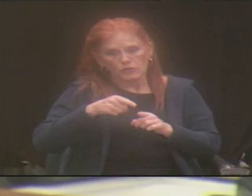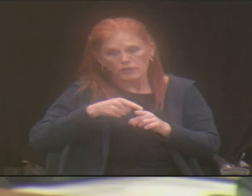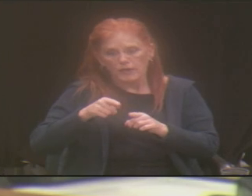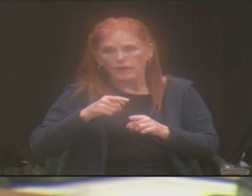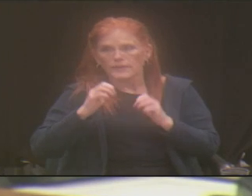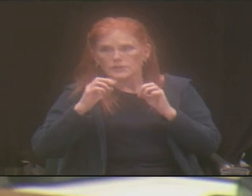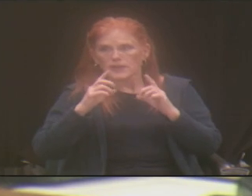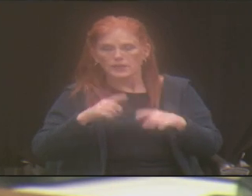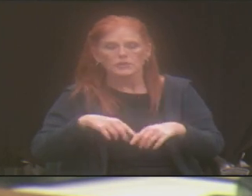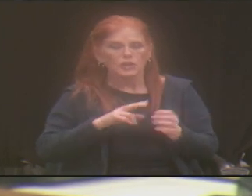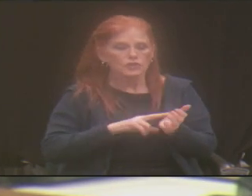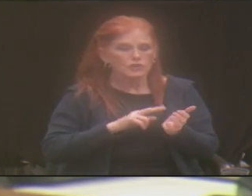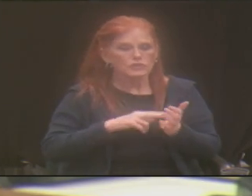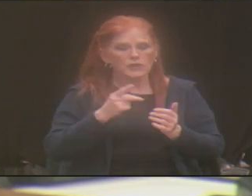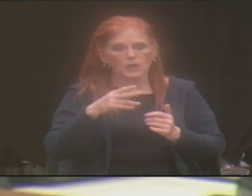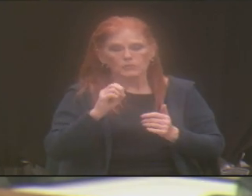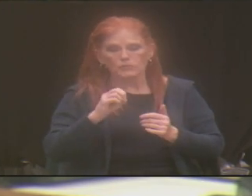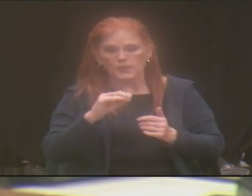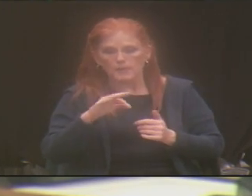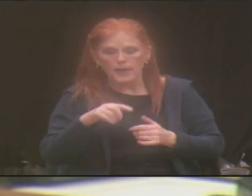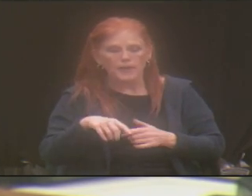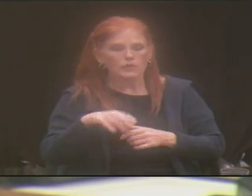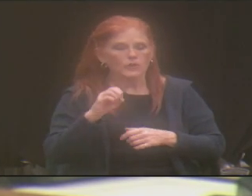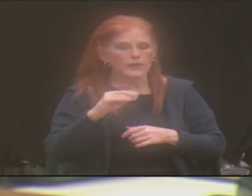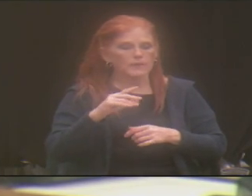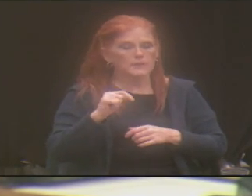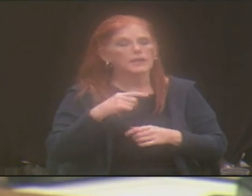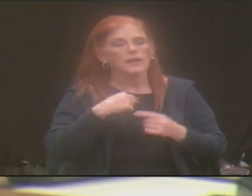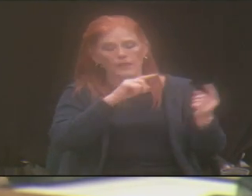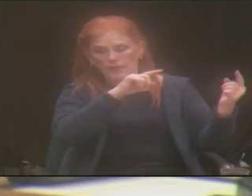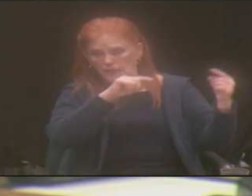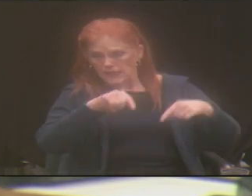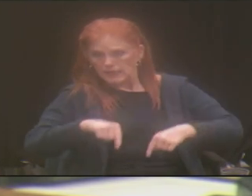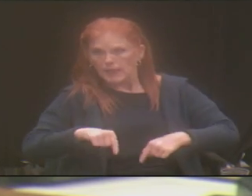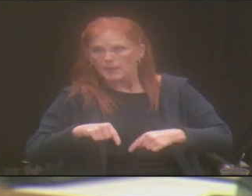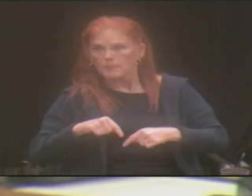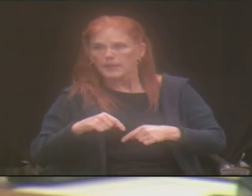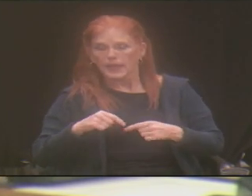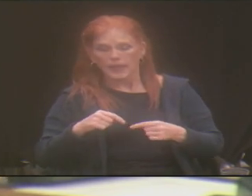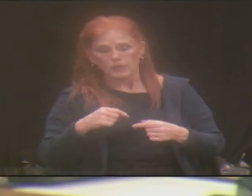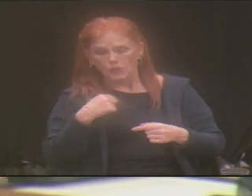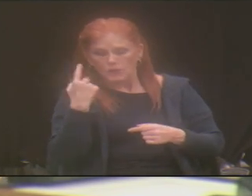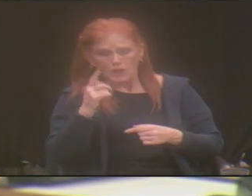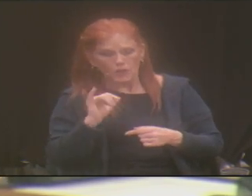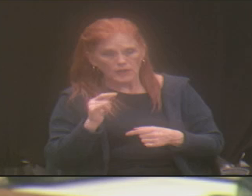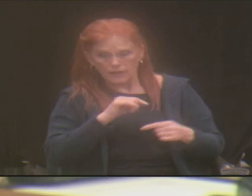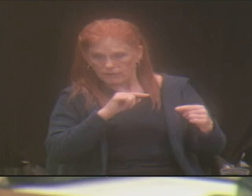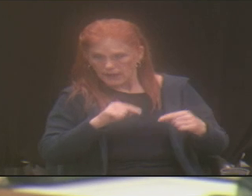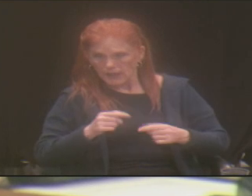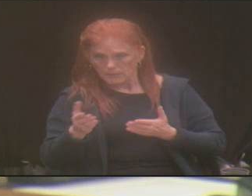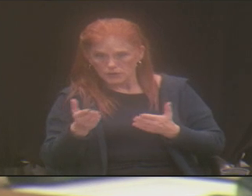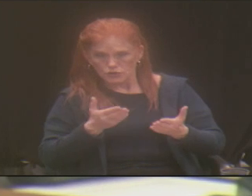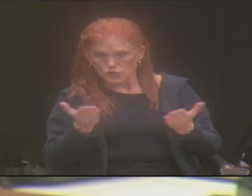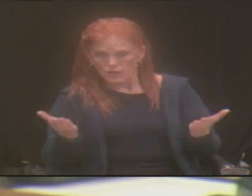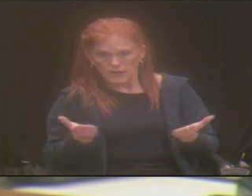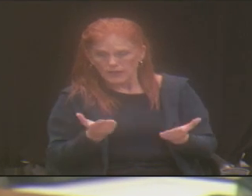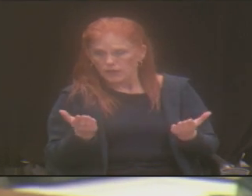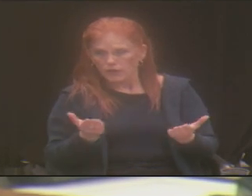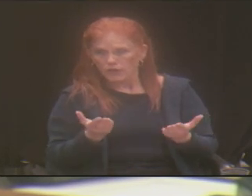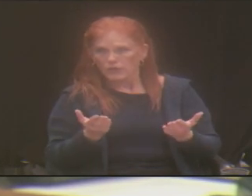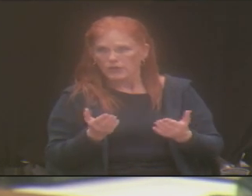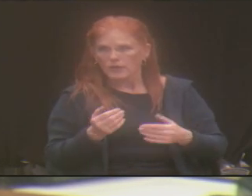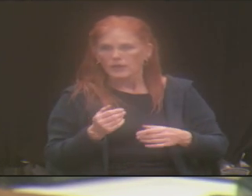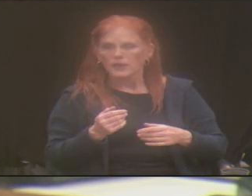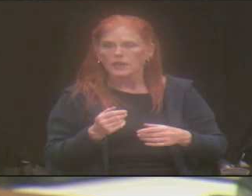or pre-med or EMT to where they could come? And what would that look like if they could come serve here and